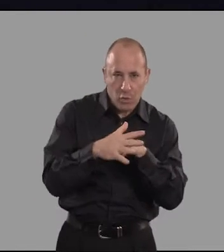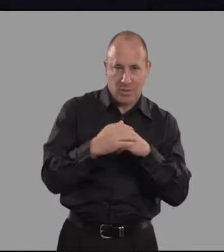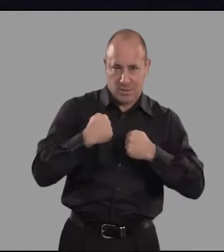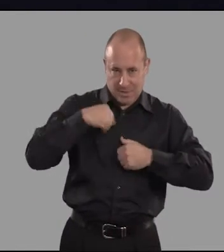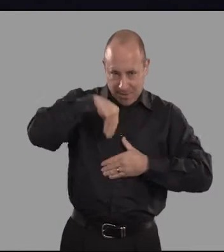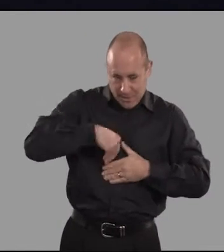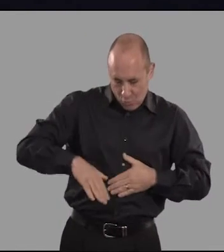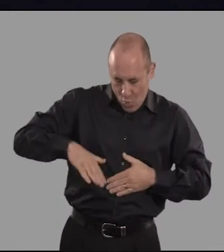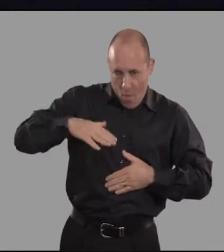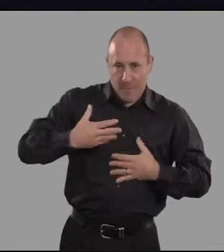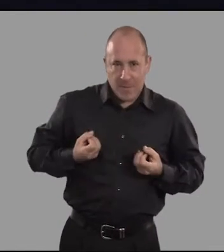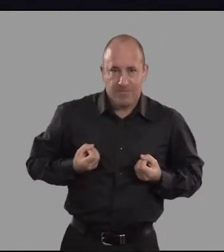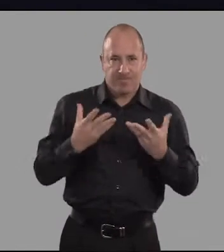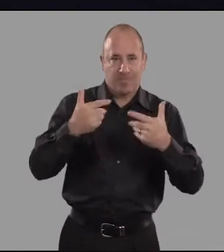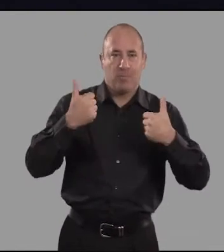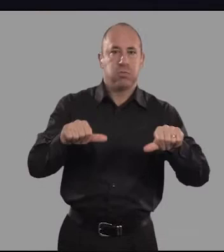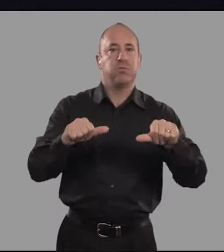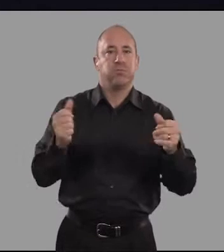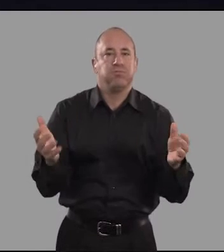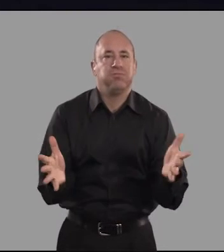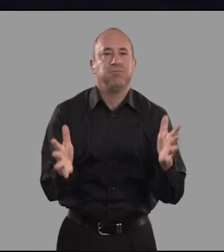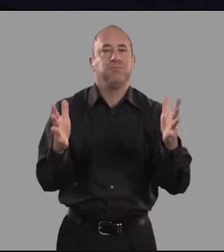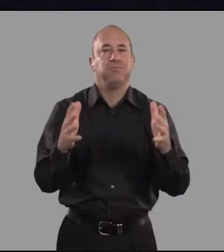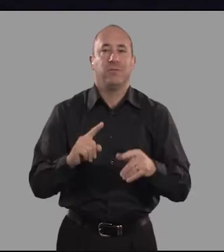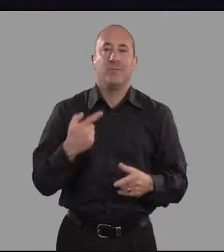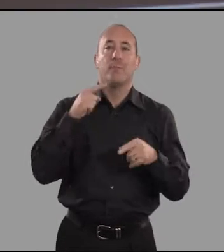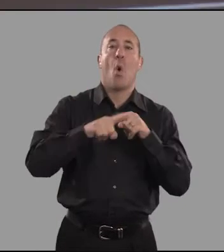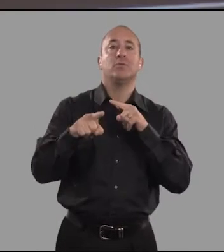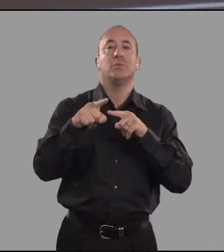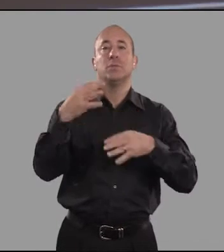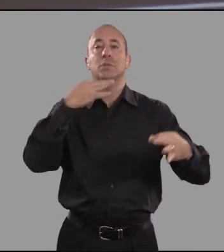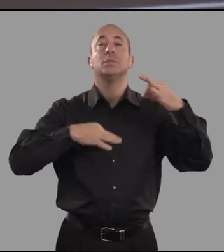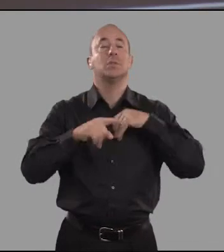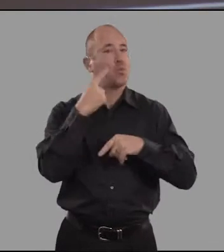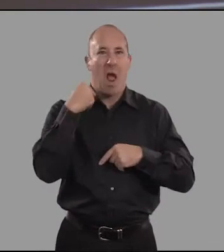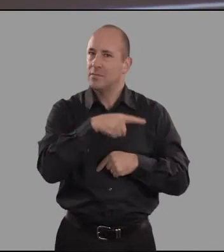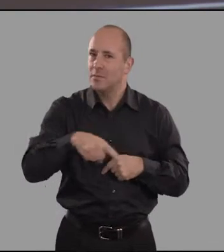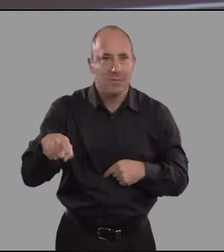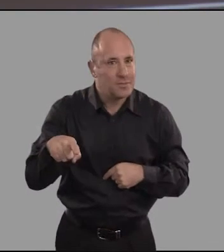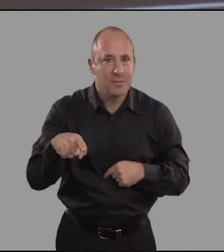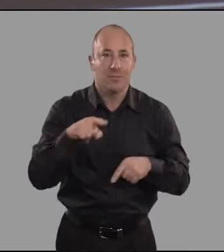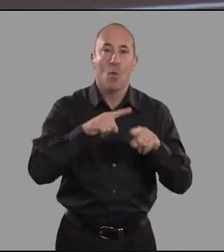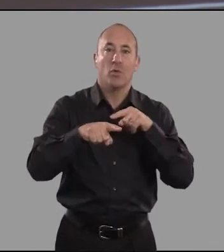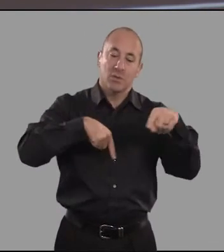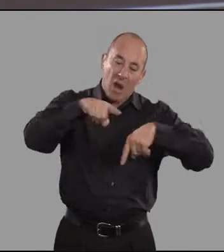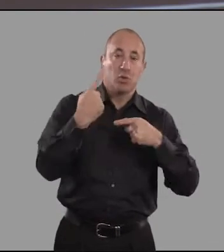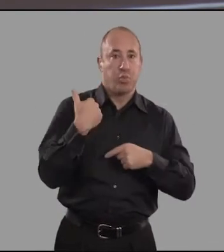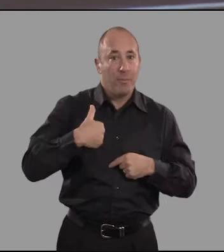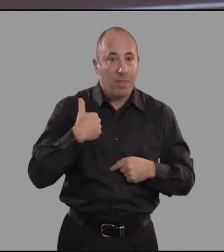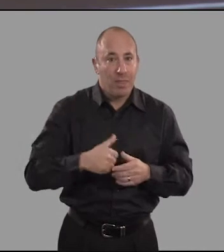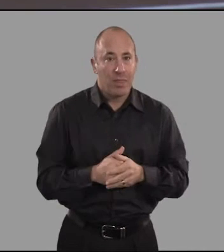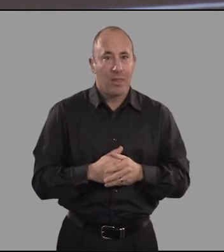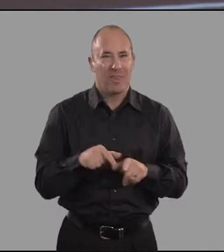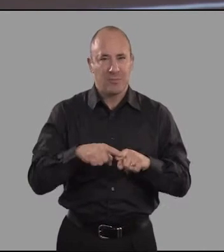play to have a life. Again, in my first season, all the leads were played by non-white actors, all the plays were directed by women. This was not social